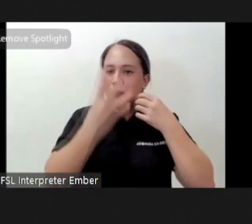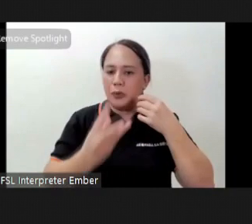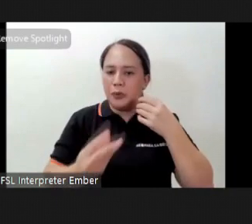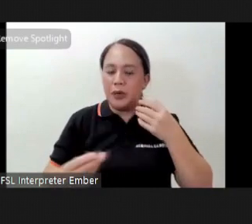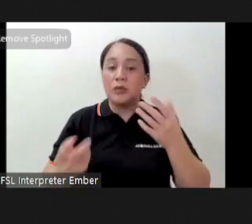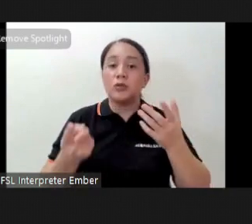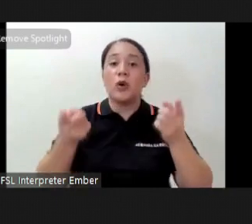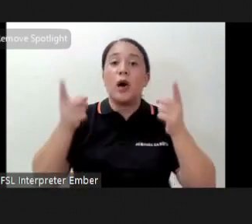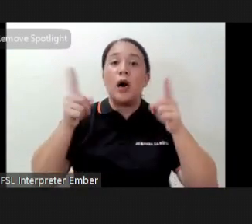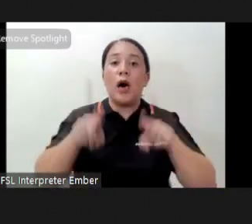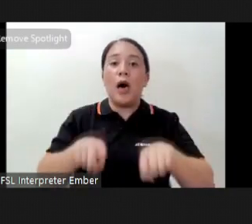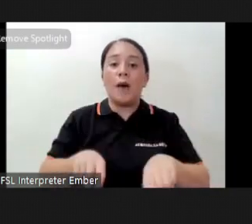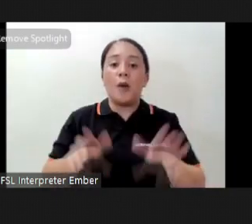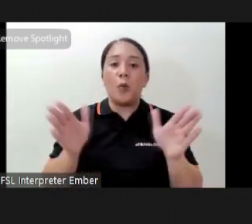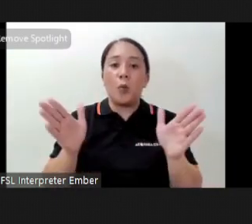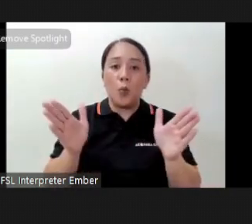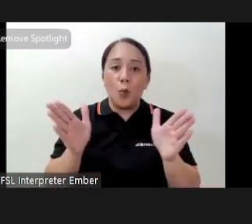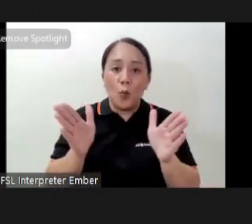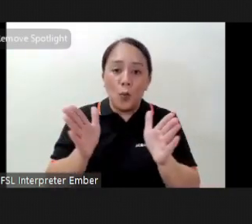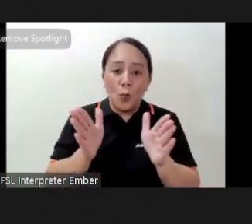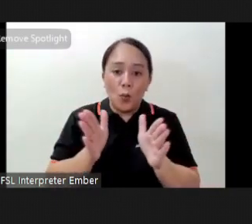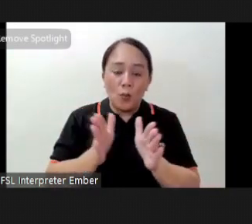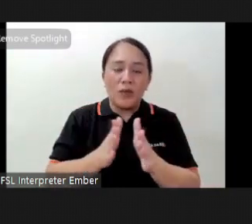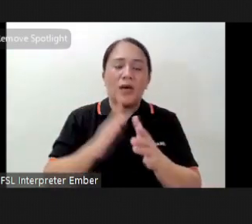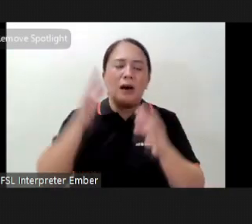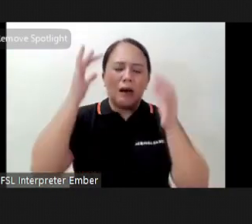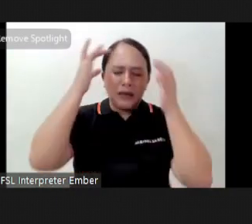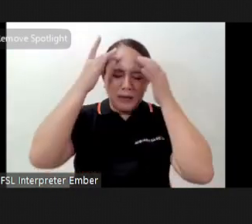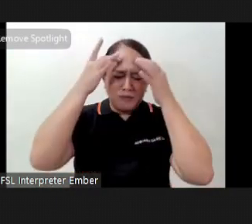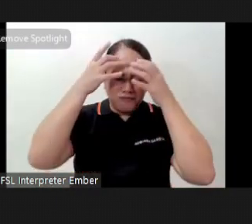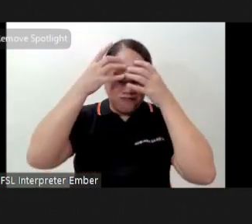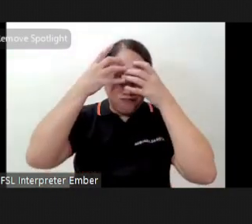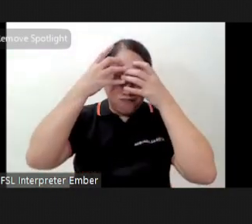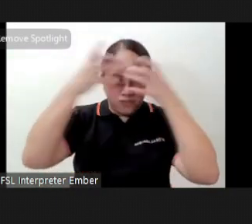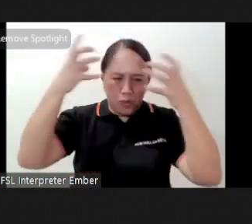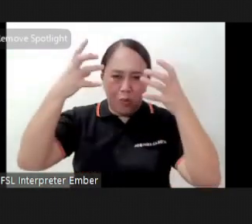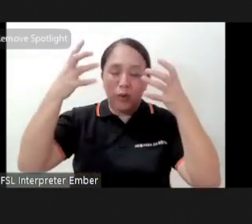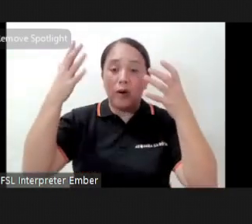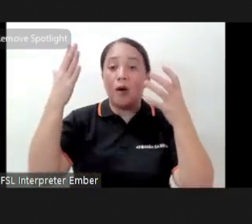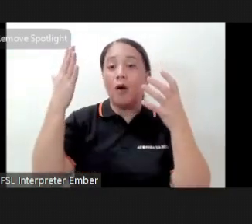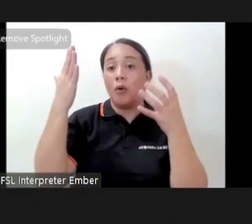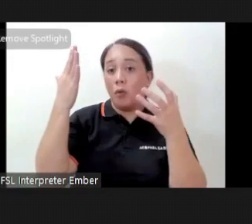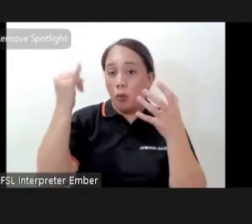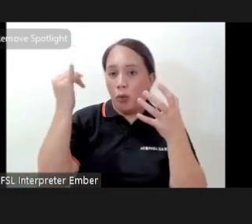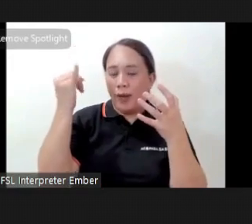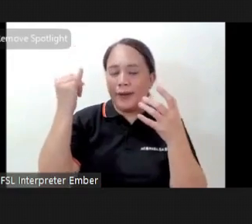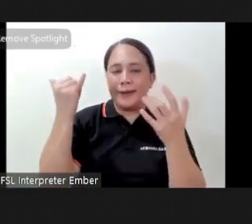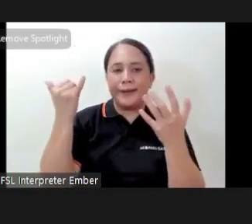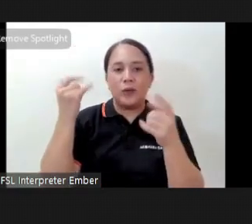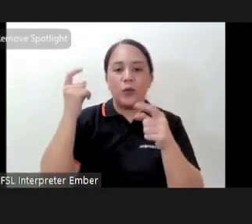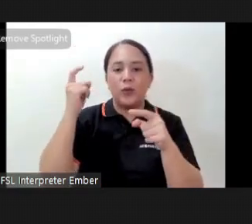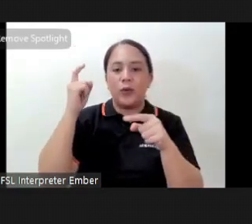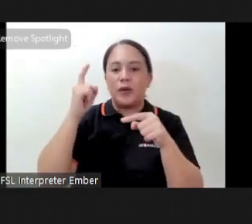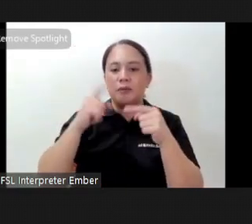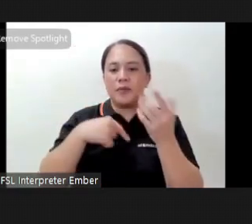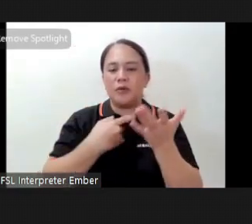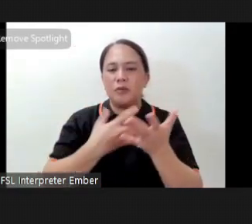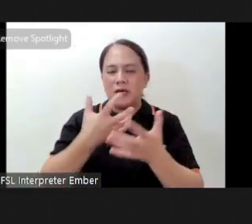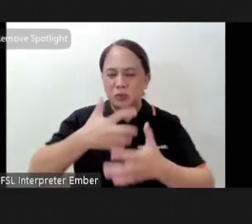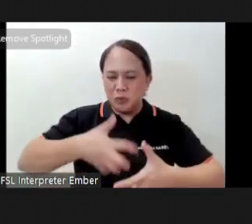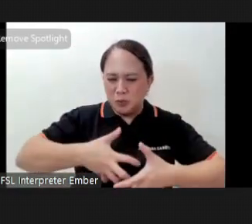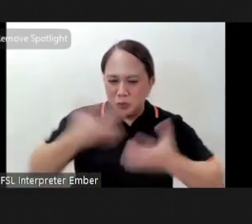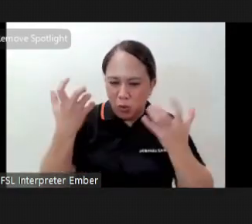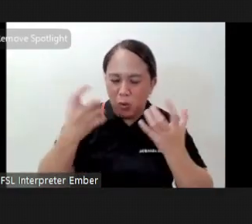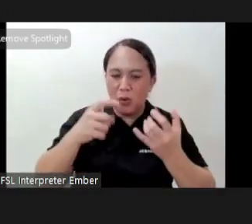very tense our head become so full because of all those things that we cannot yung mga galit natin di